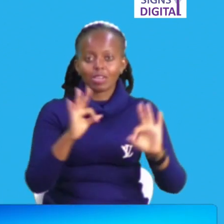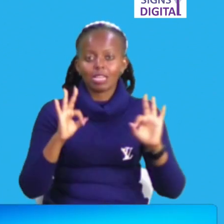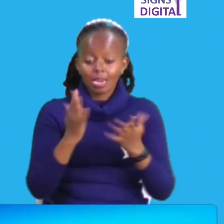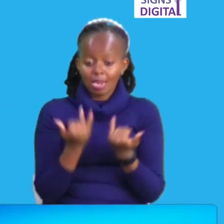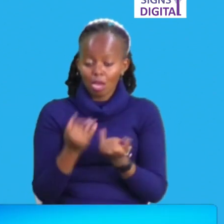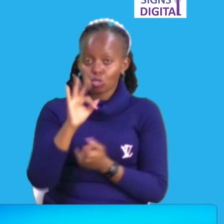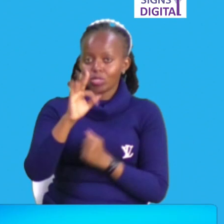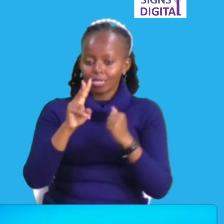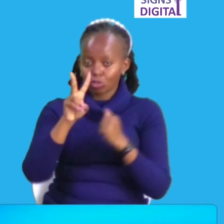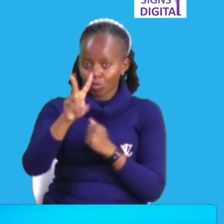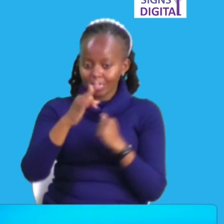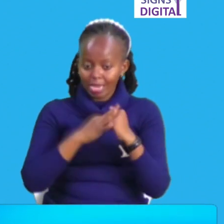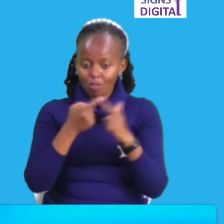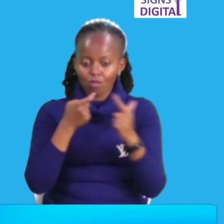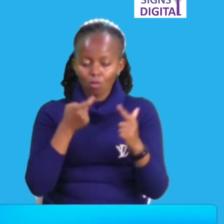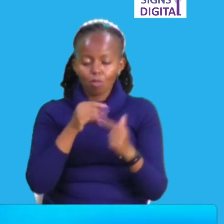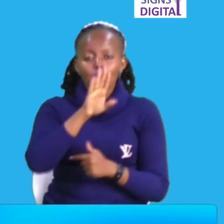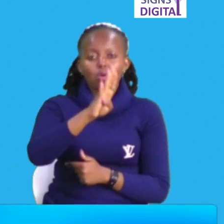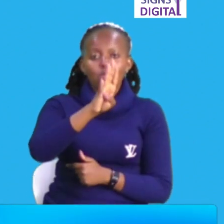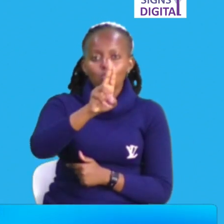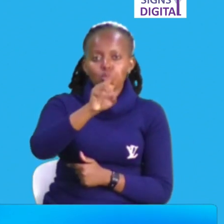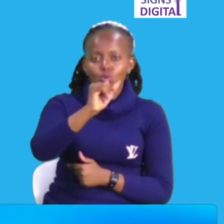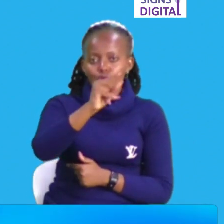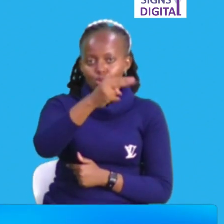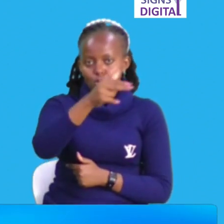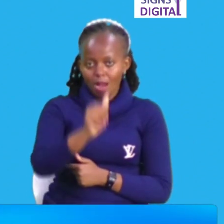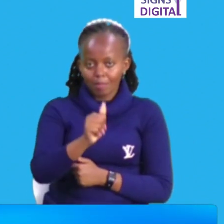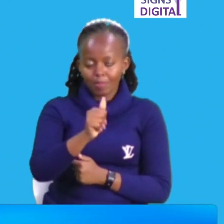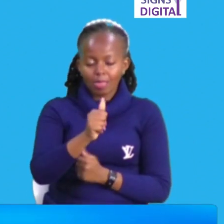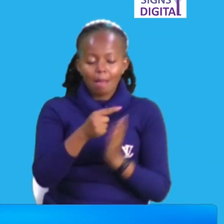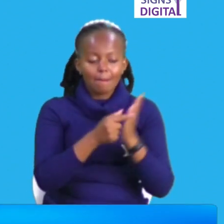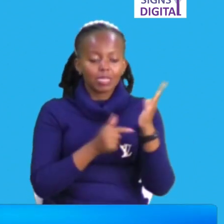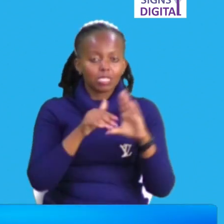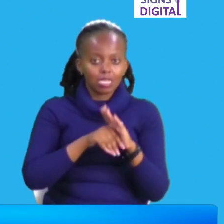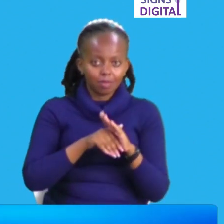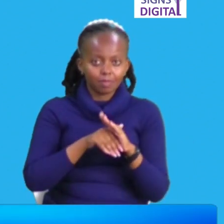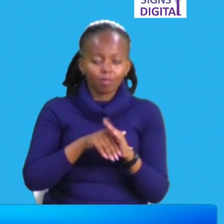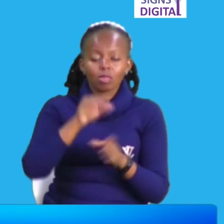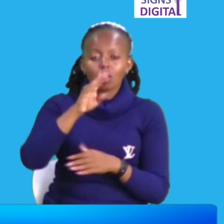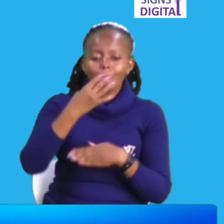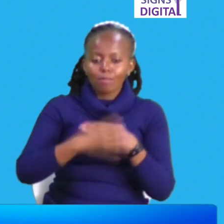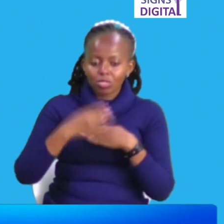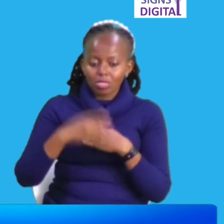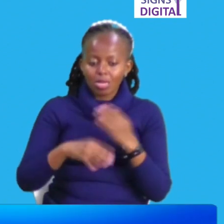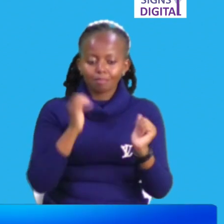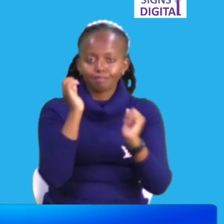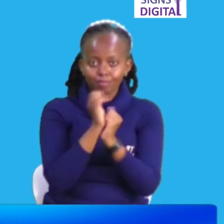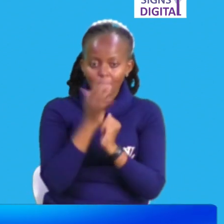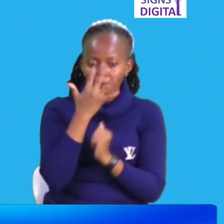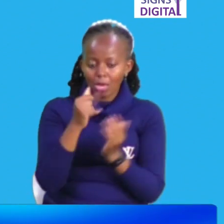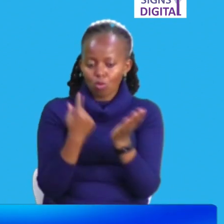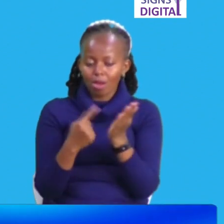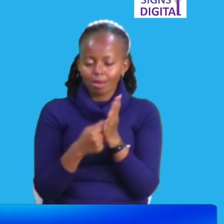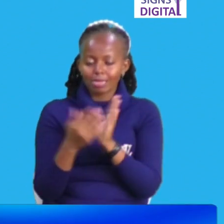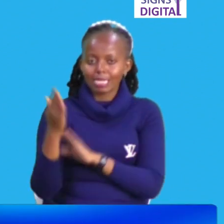The 28 from Boyuha Beach, Funyula in Busia were arrested by Uganda security forces